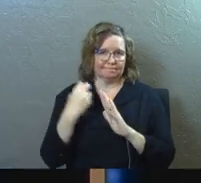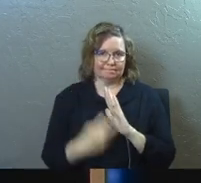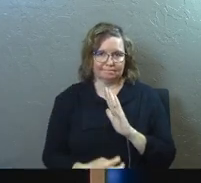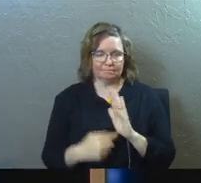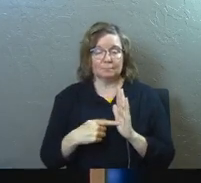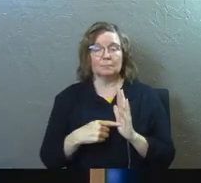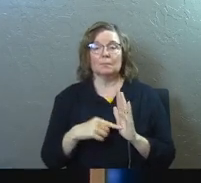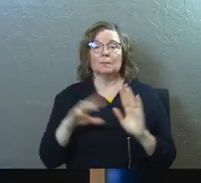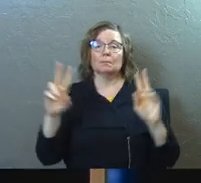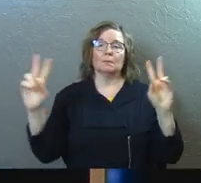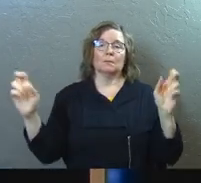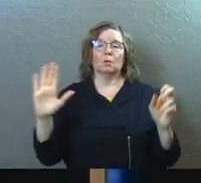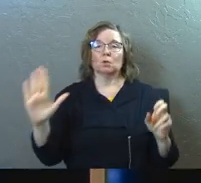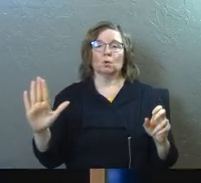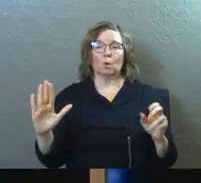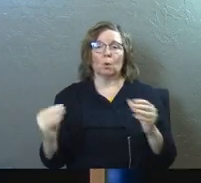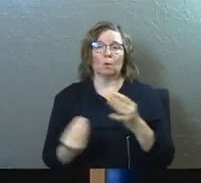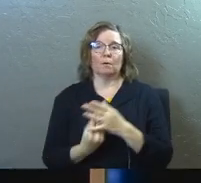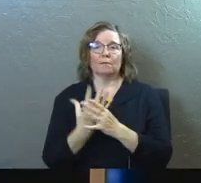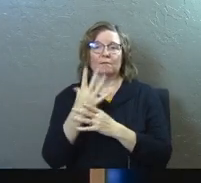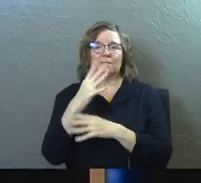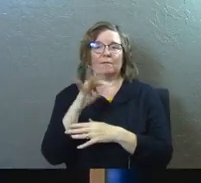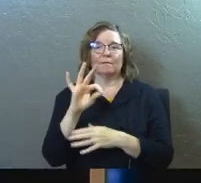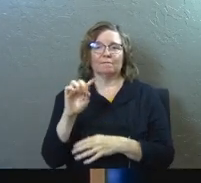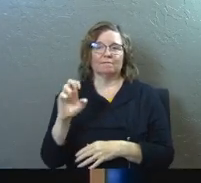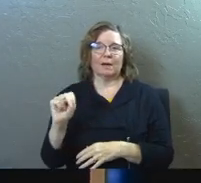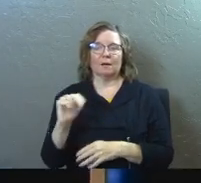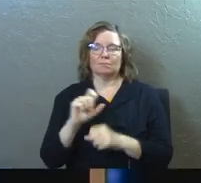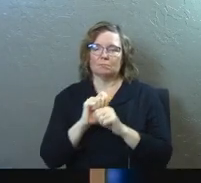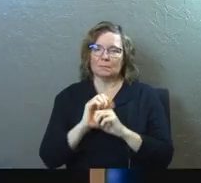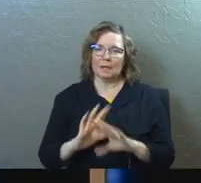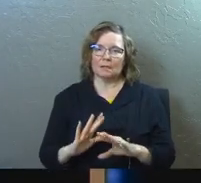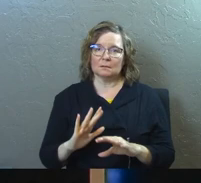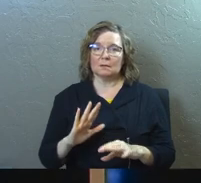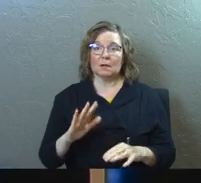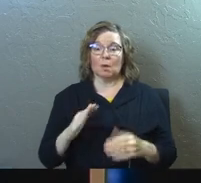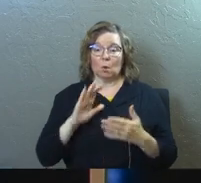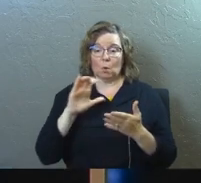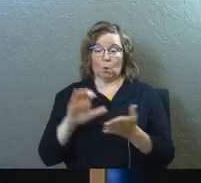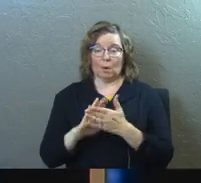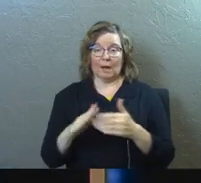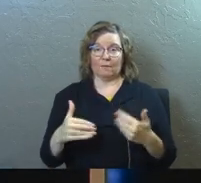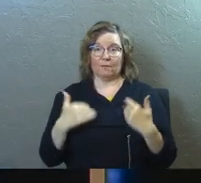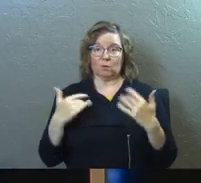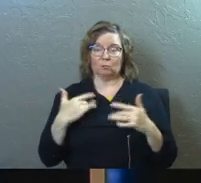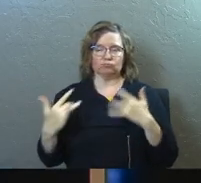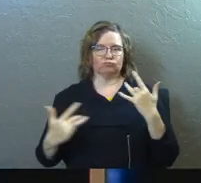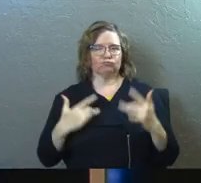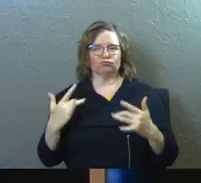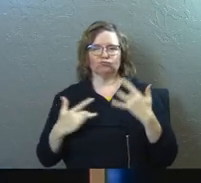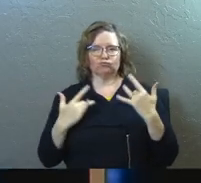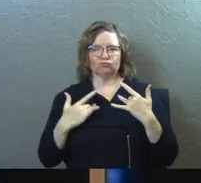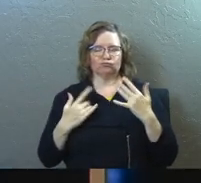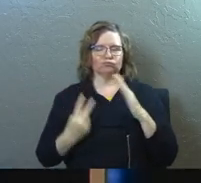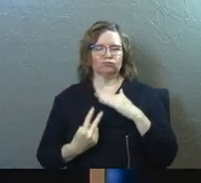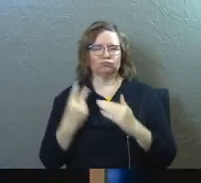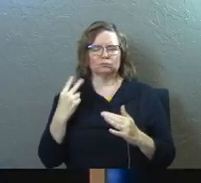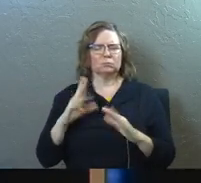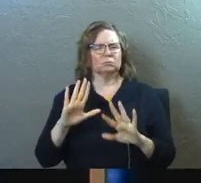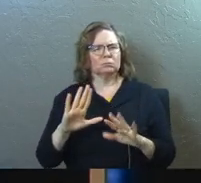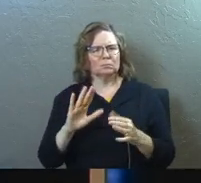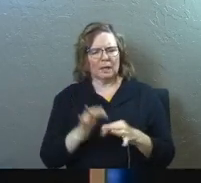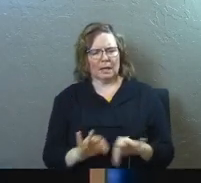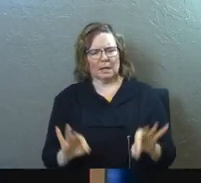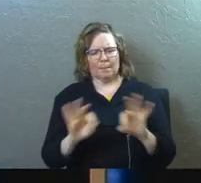in. Let your fountain be blessed and rejoice in the wife of your youth. Okay, the most